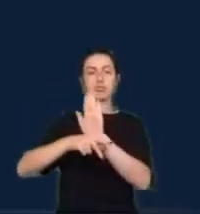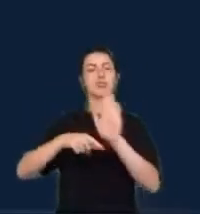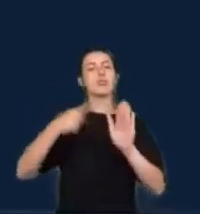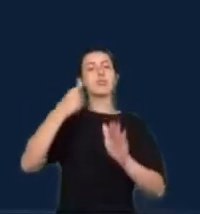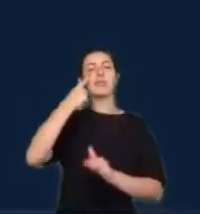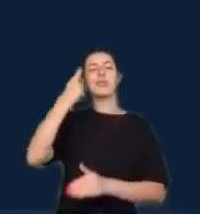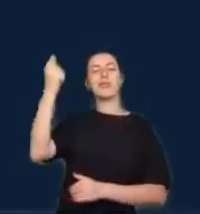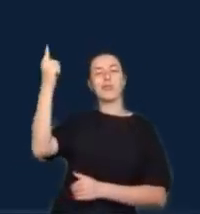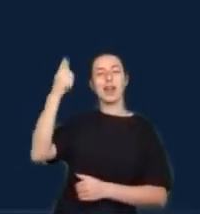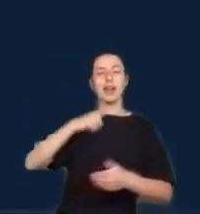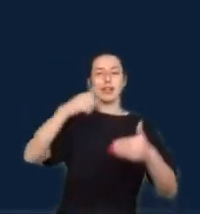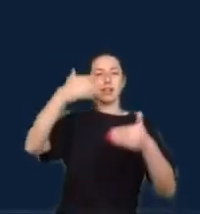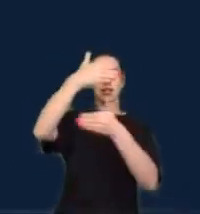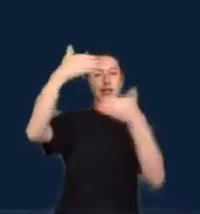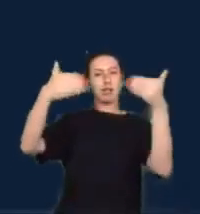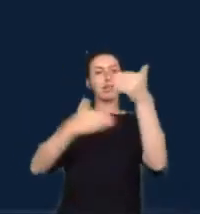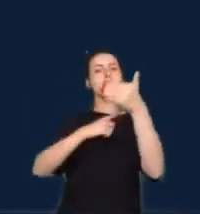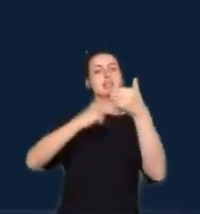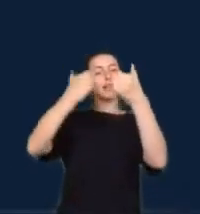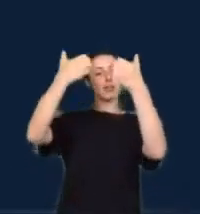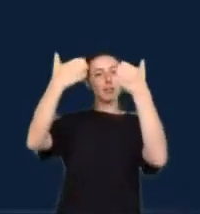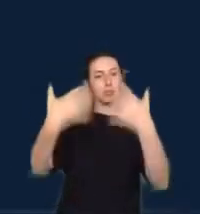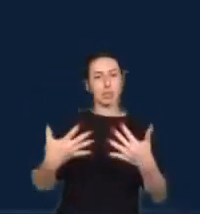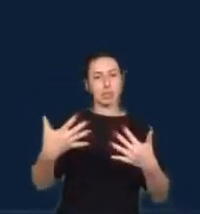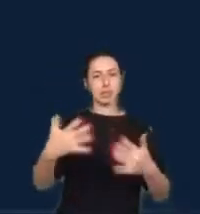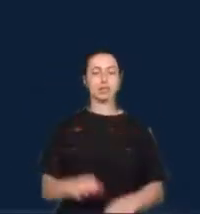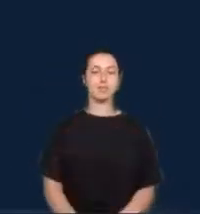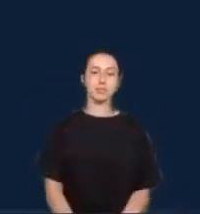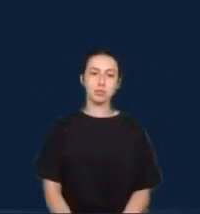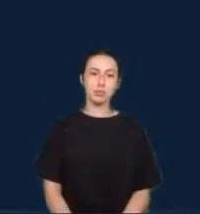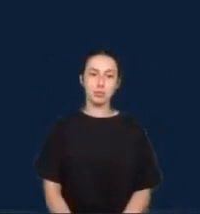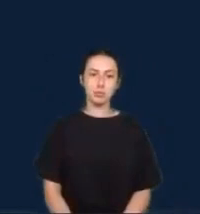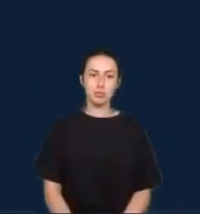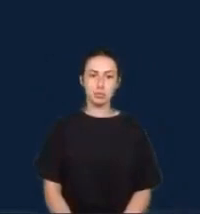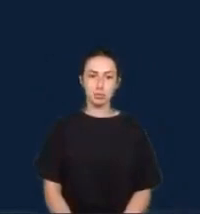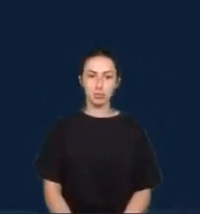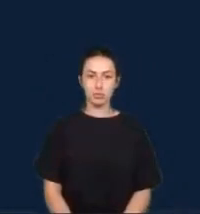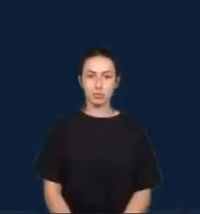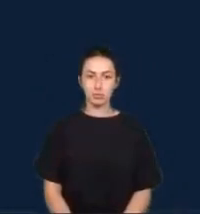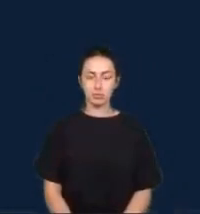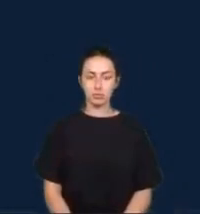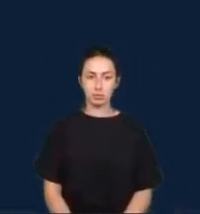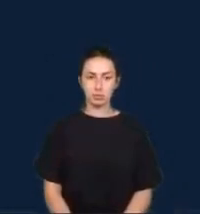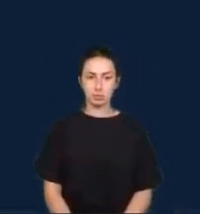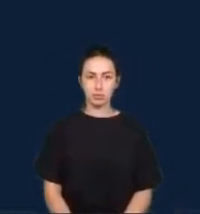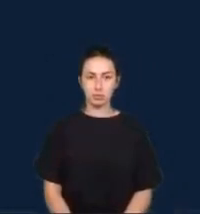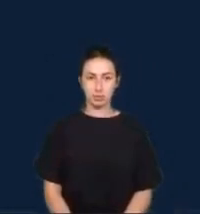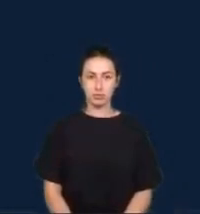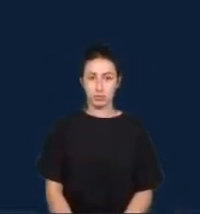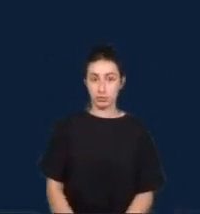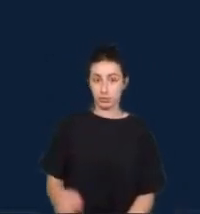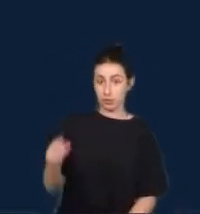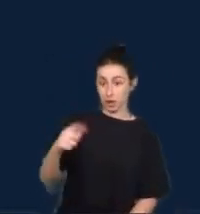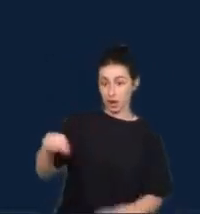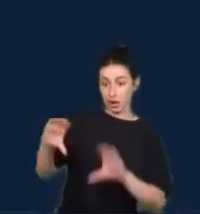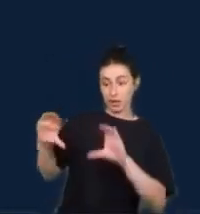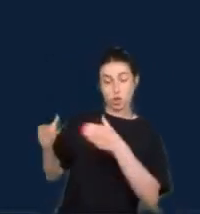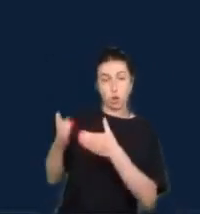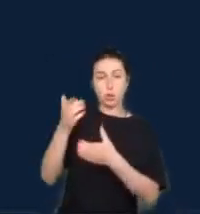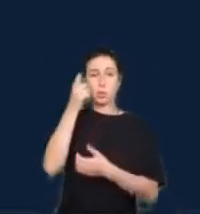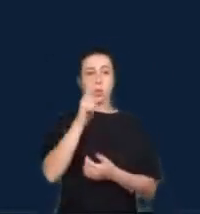These networks can represent valuable sources of data and expertise for data journalism.